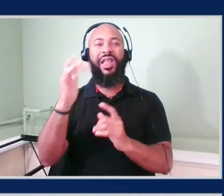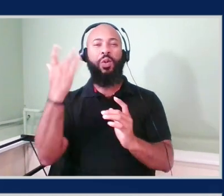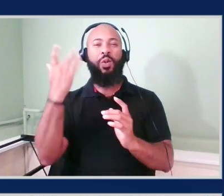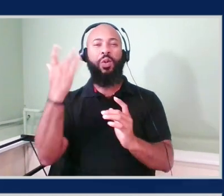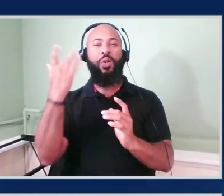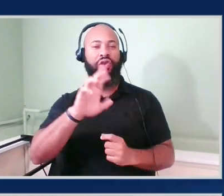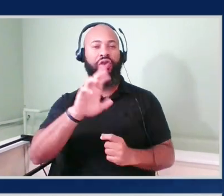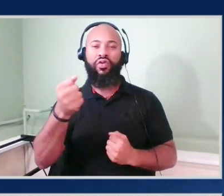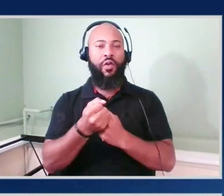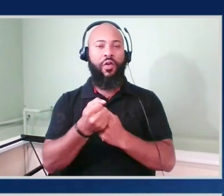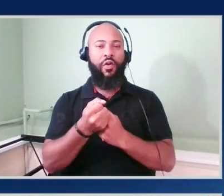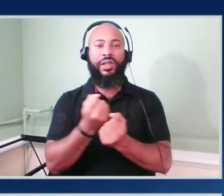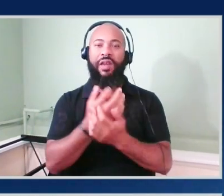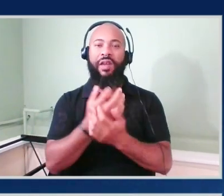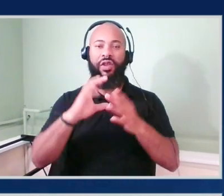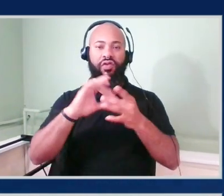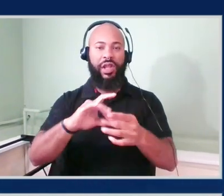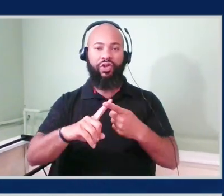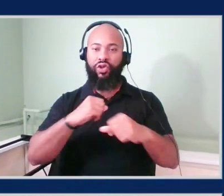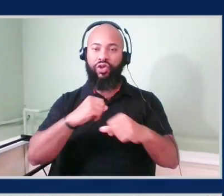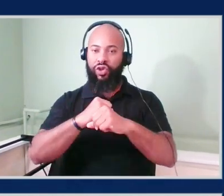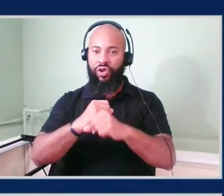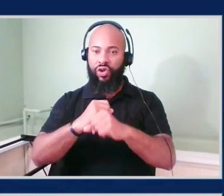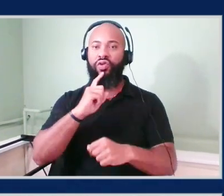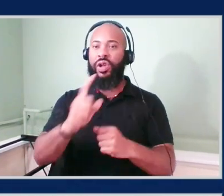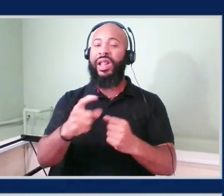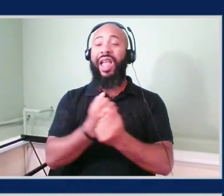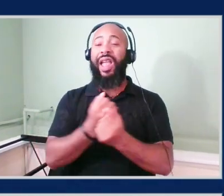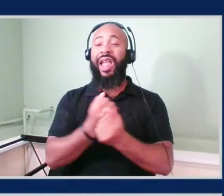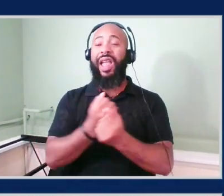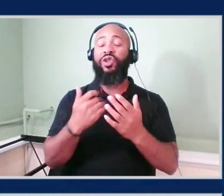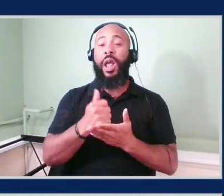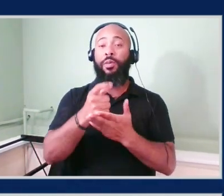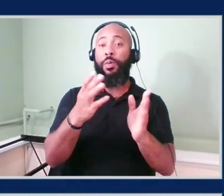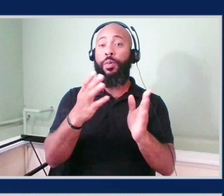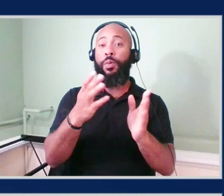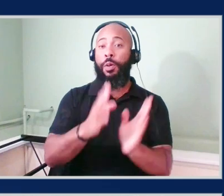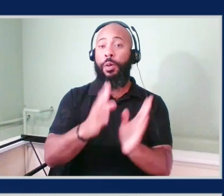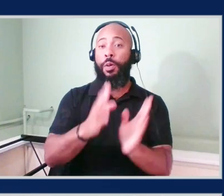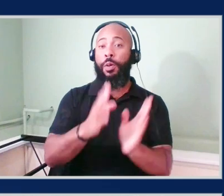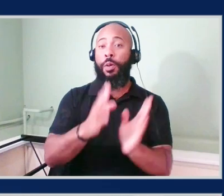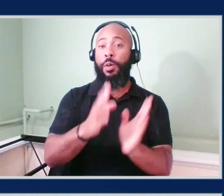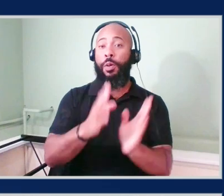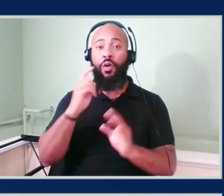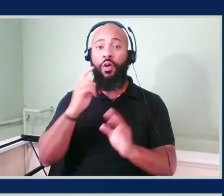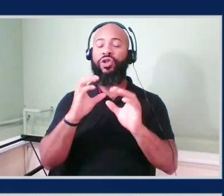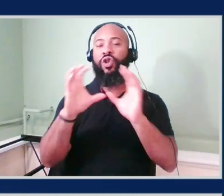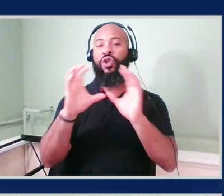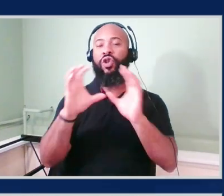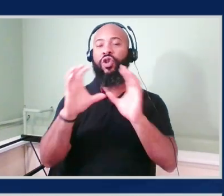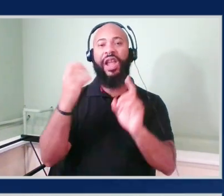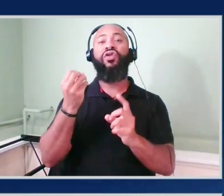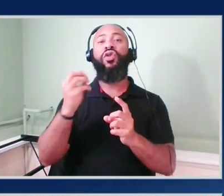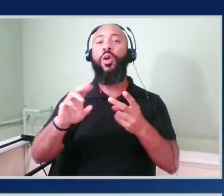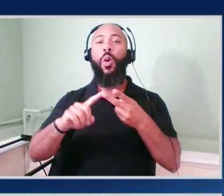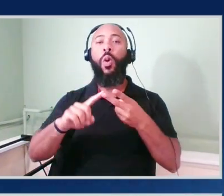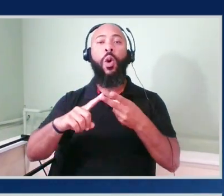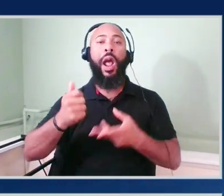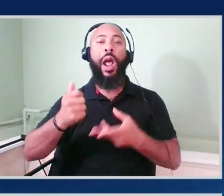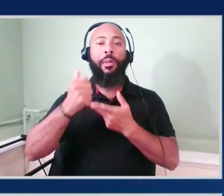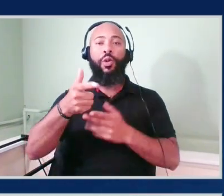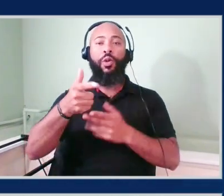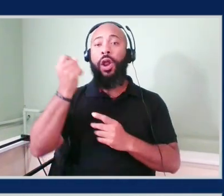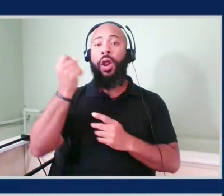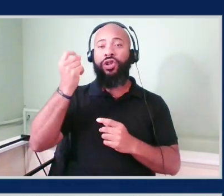this is here to help you either prepare for security certification or to help you better understand security concepts like the safe room,